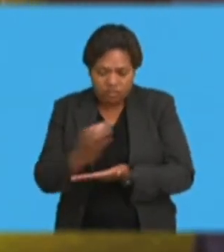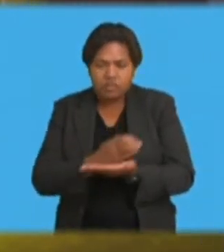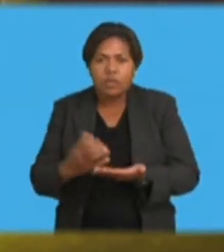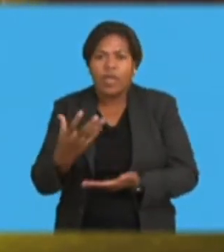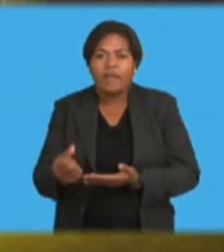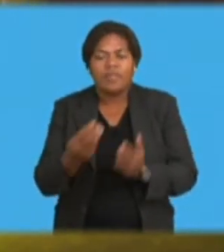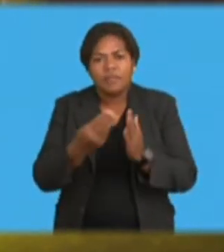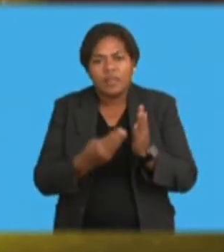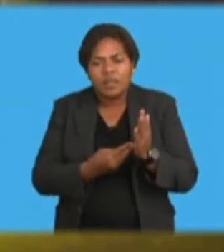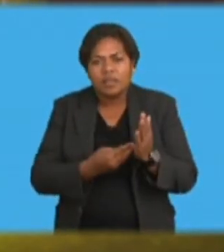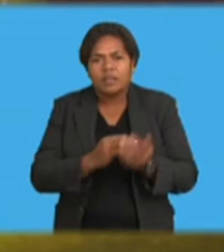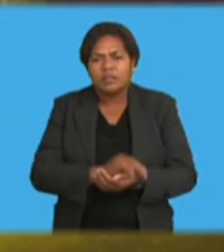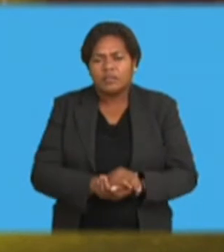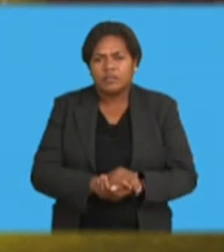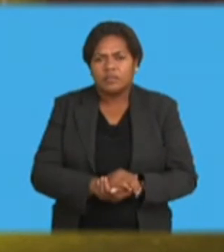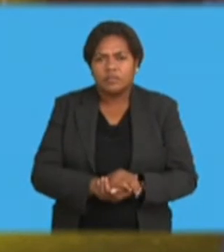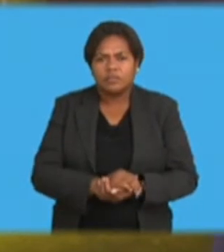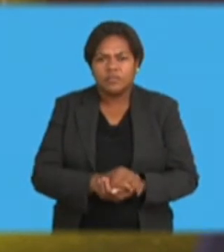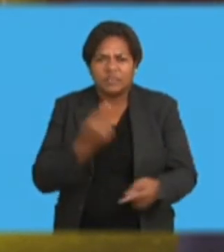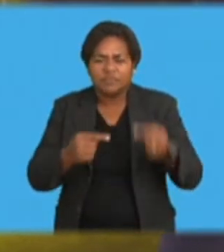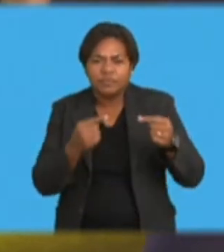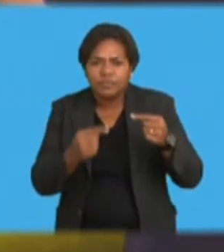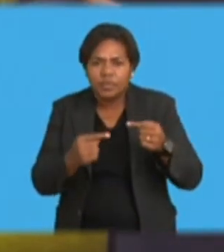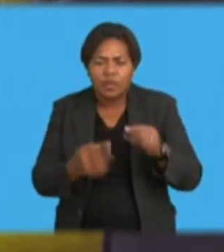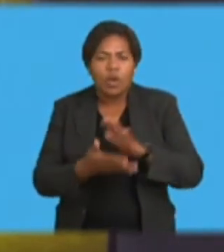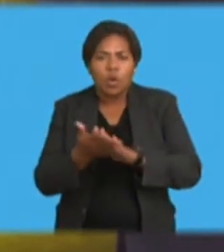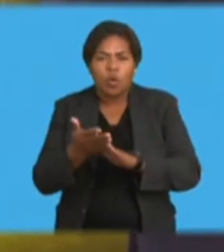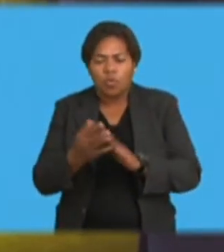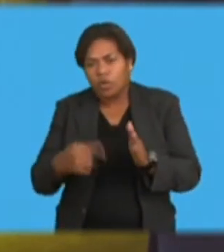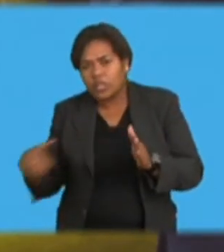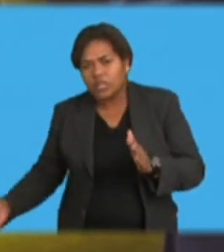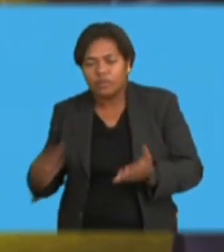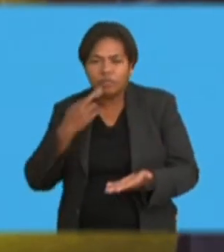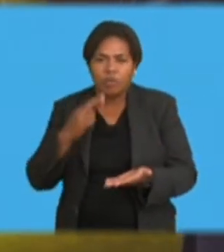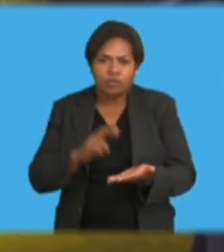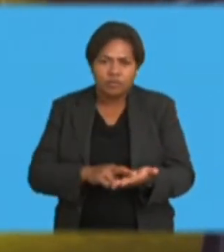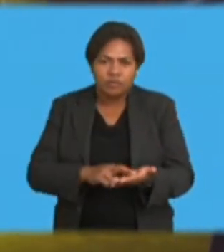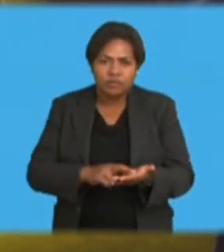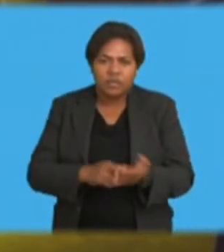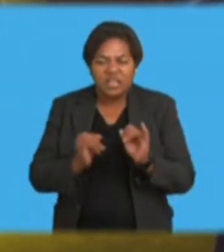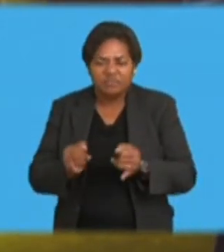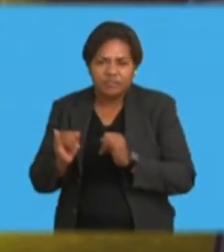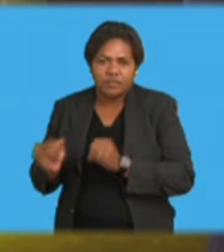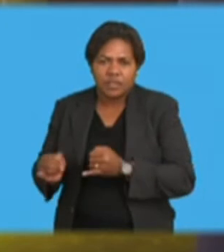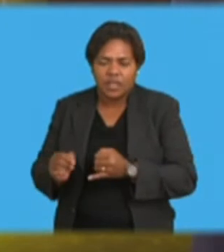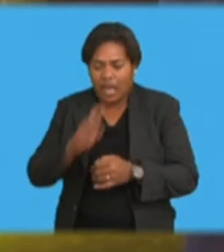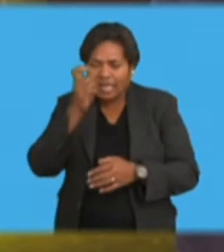would dispute it, but notwithstanding that dispute, they would still go and report it, and subsequently an individual could not access credit.